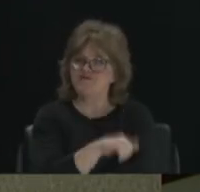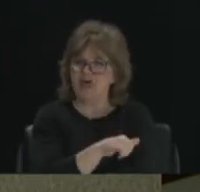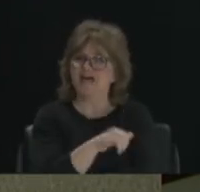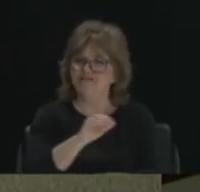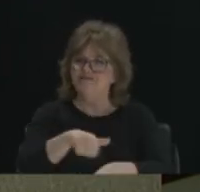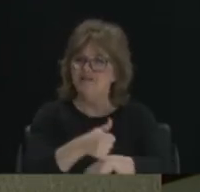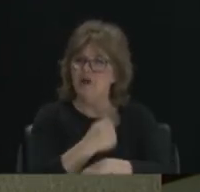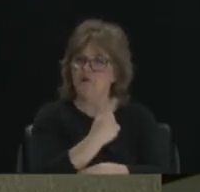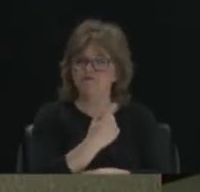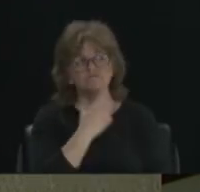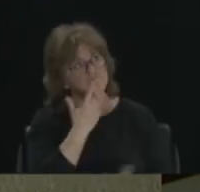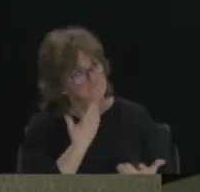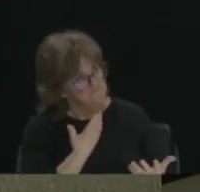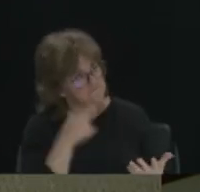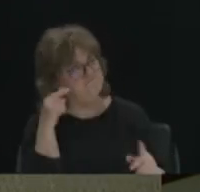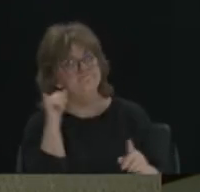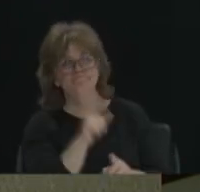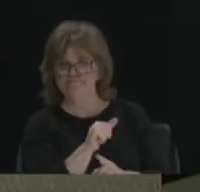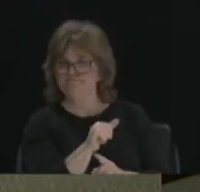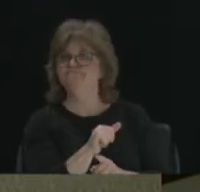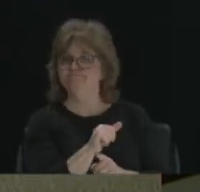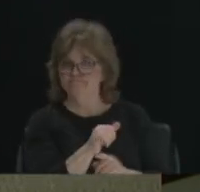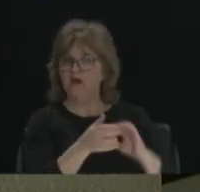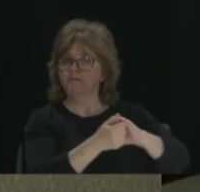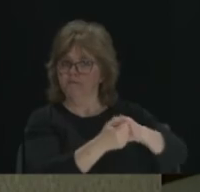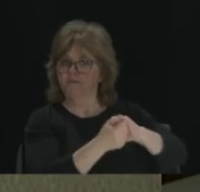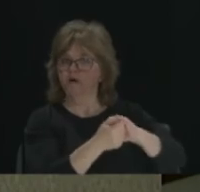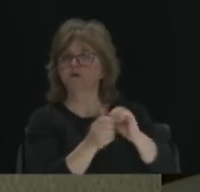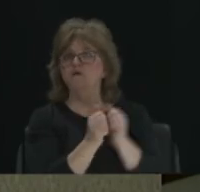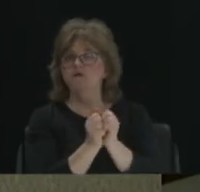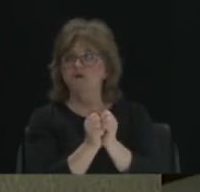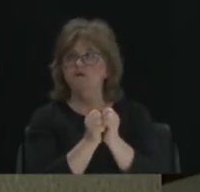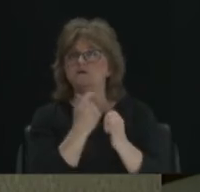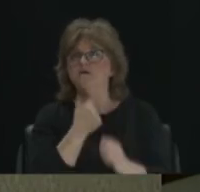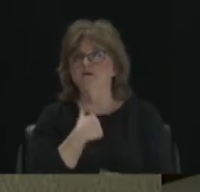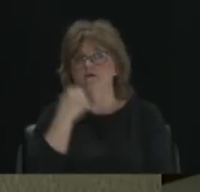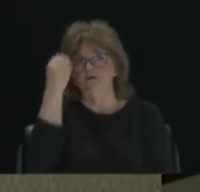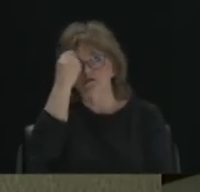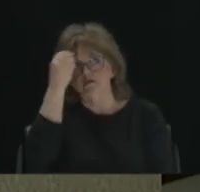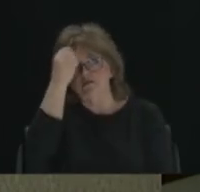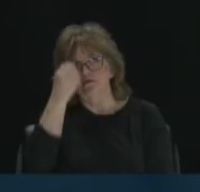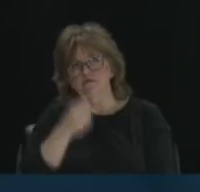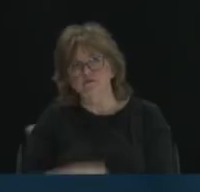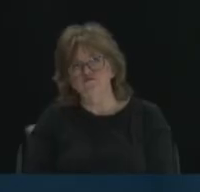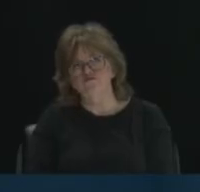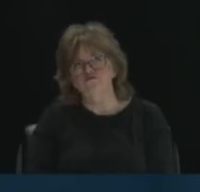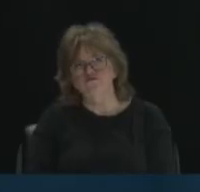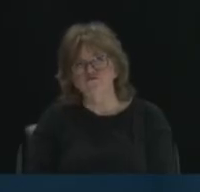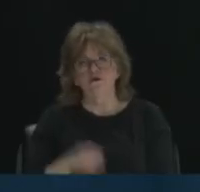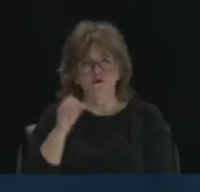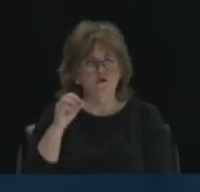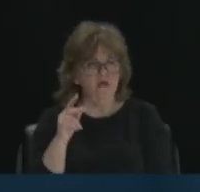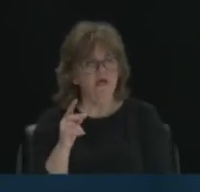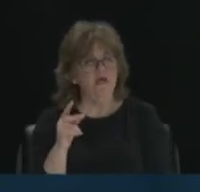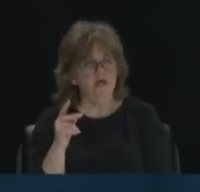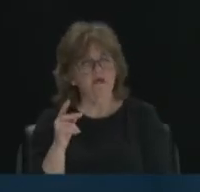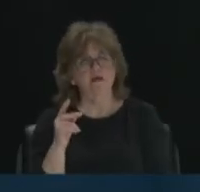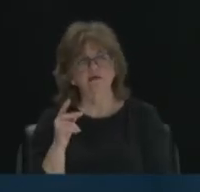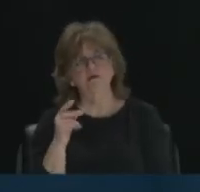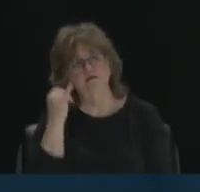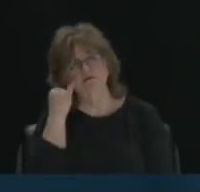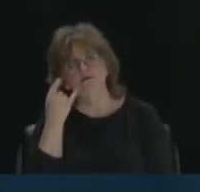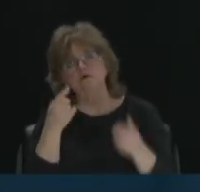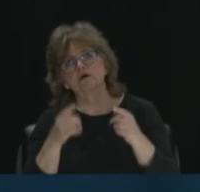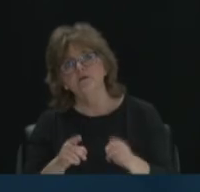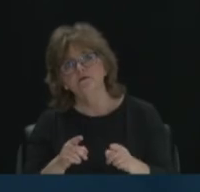work on that. Now, maybe that's something else we can partner on. You know, so as I think about that, I say, okay, well, if we have a